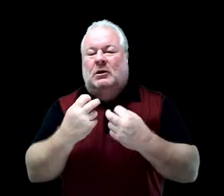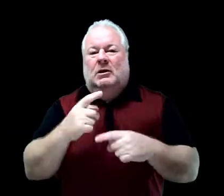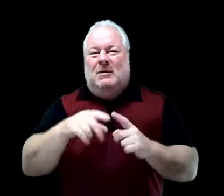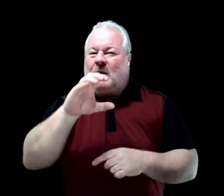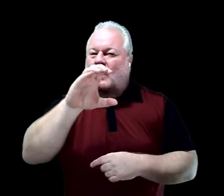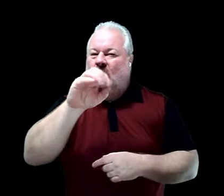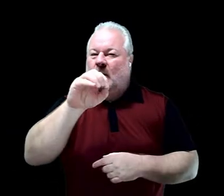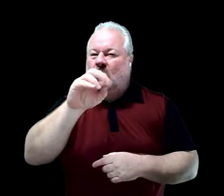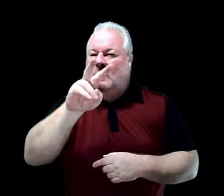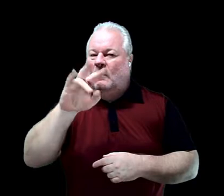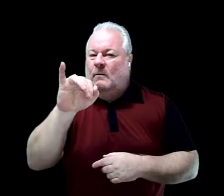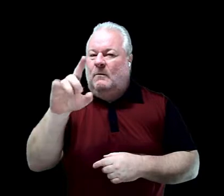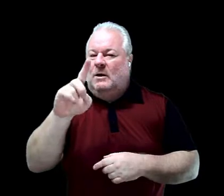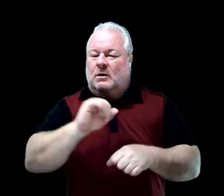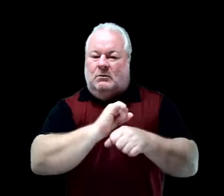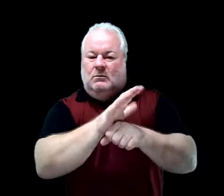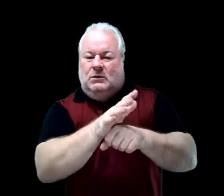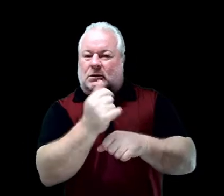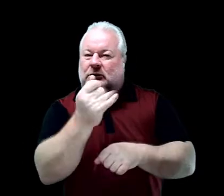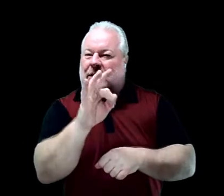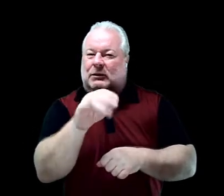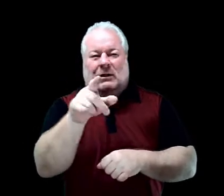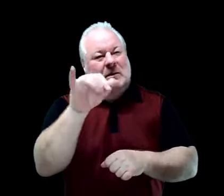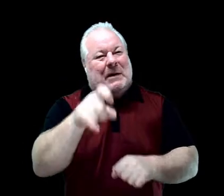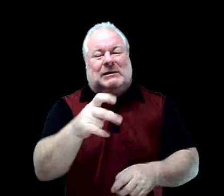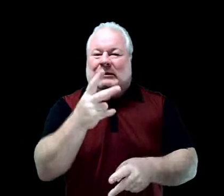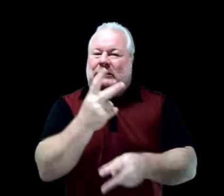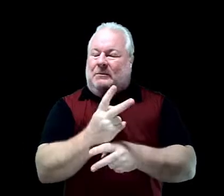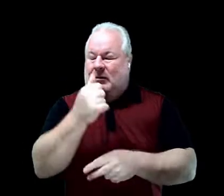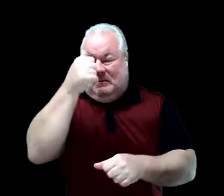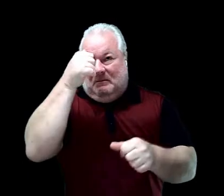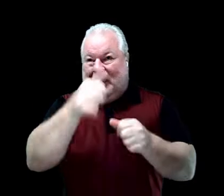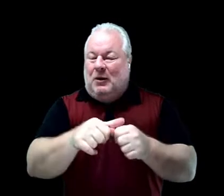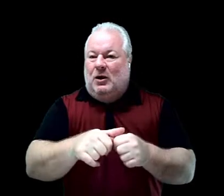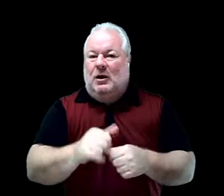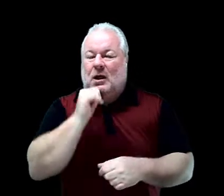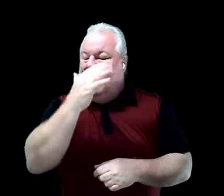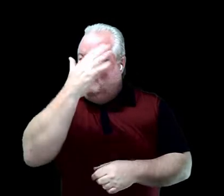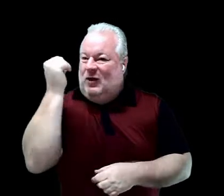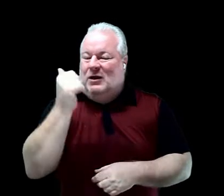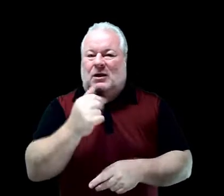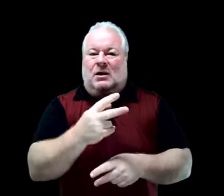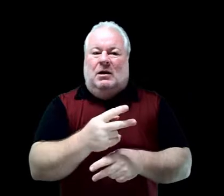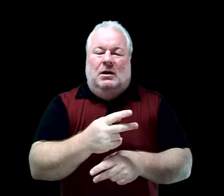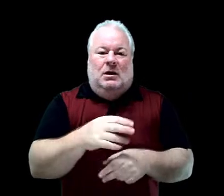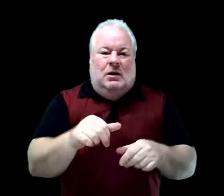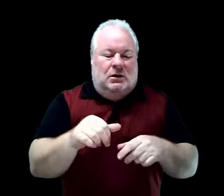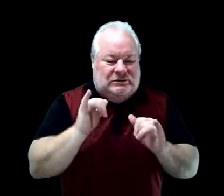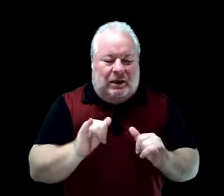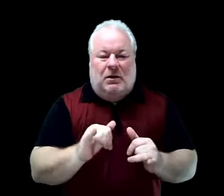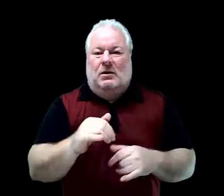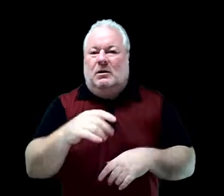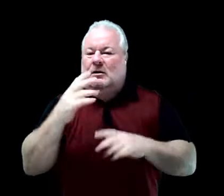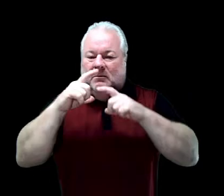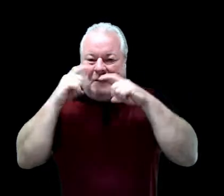to keep our COVID-19 practices as the most important thing that we do each and every